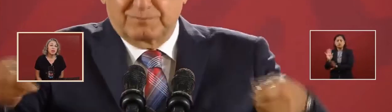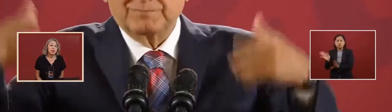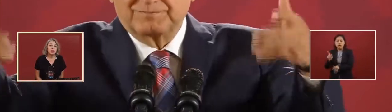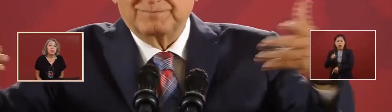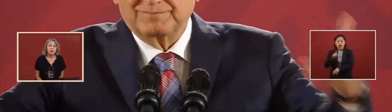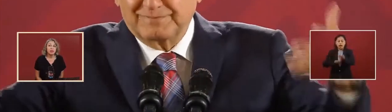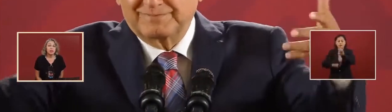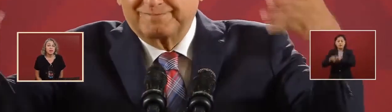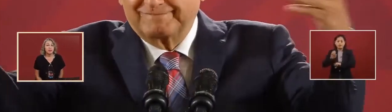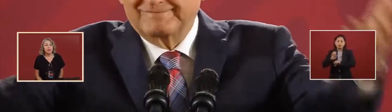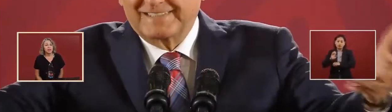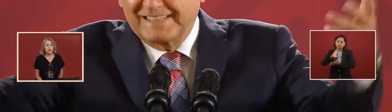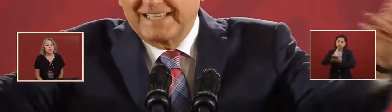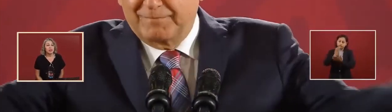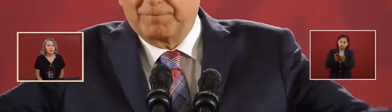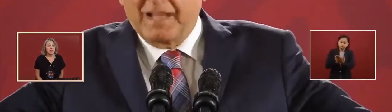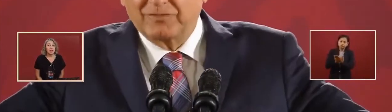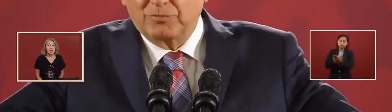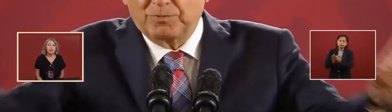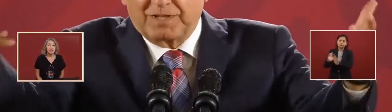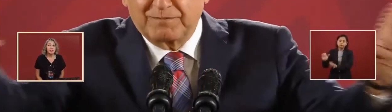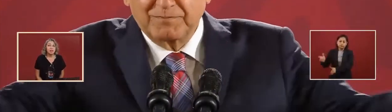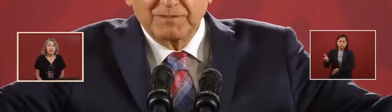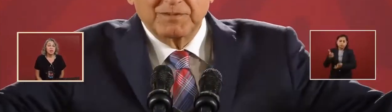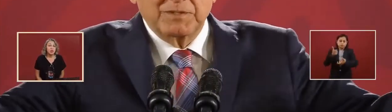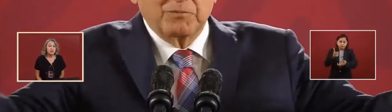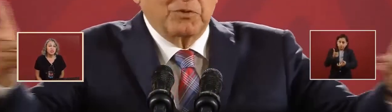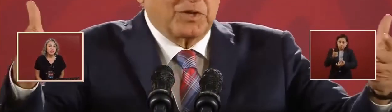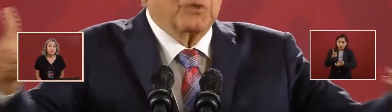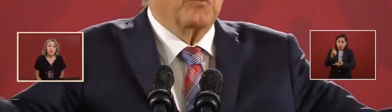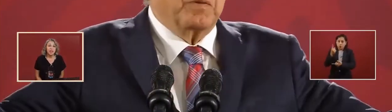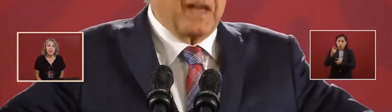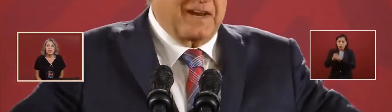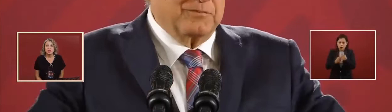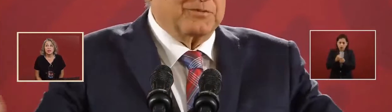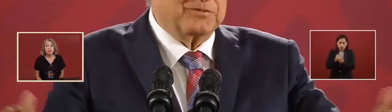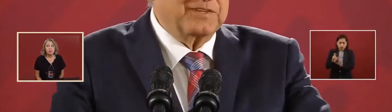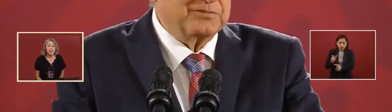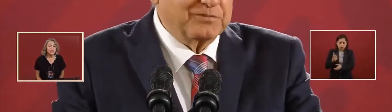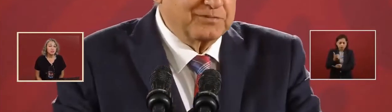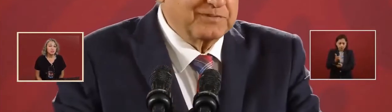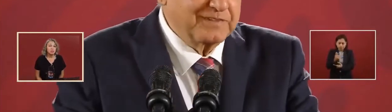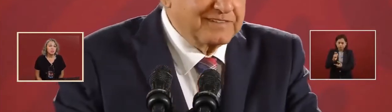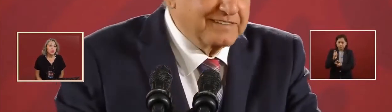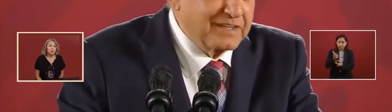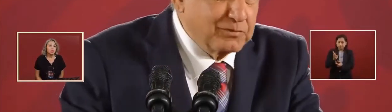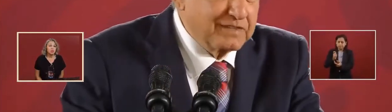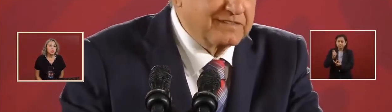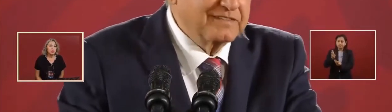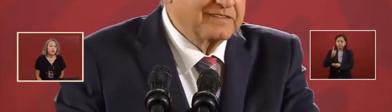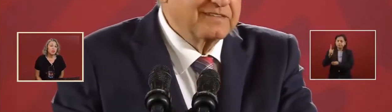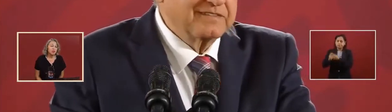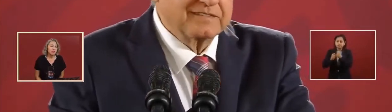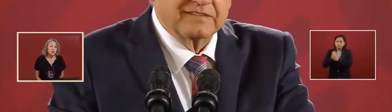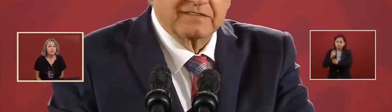And we are still paying it because, of course, we have to pay our debts